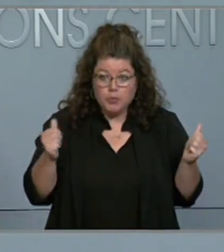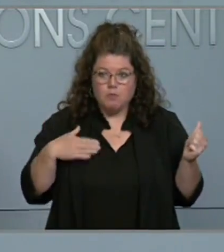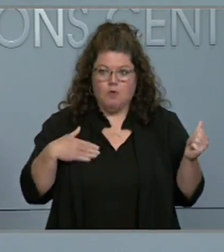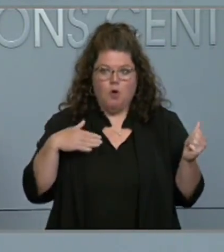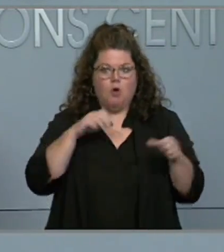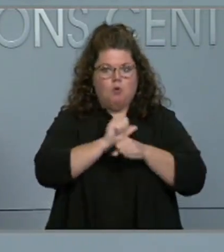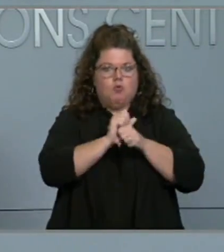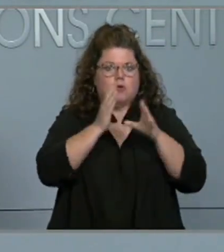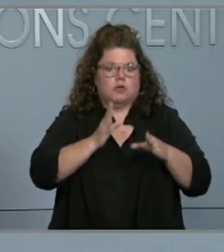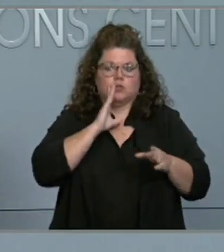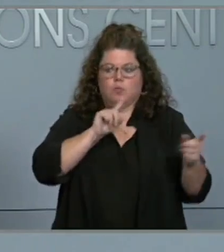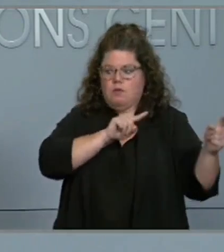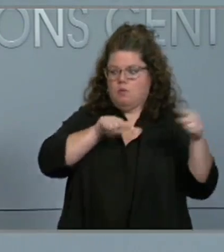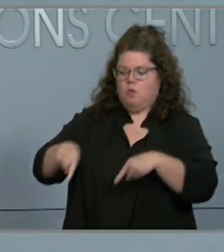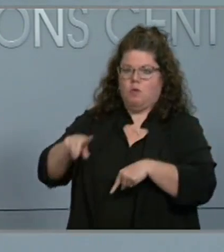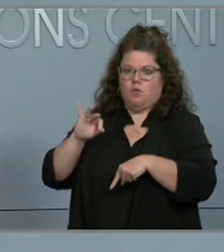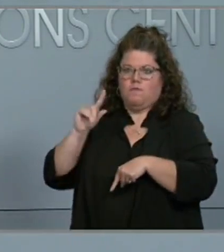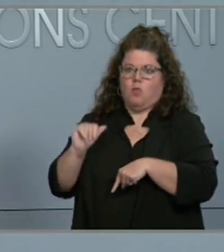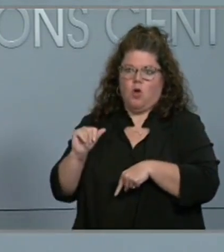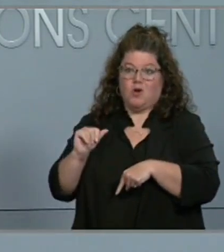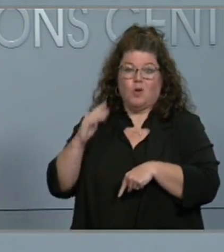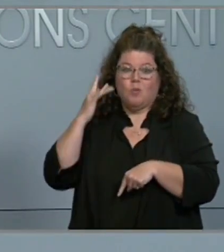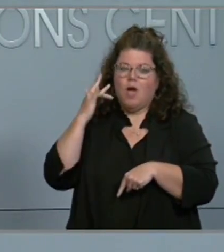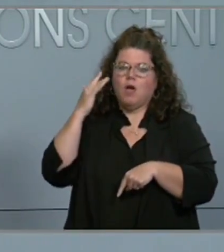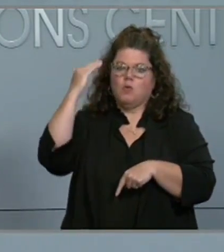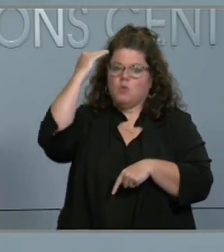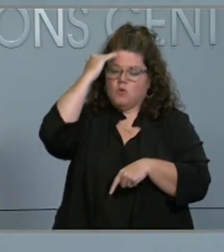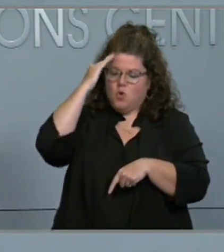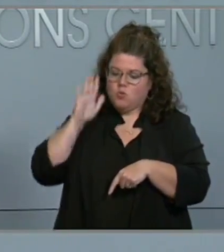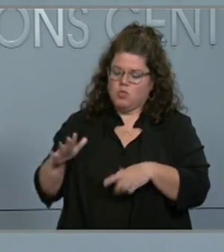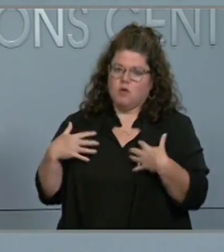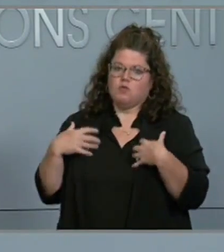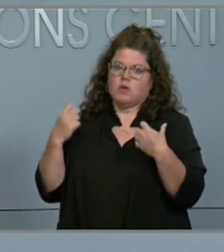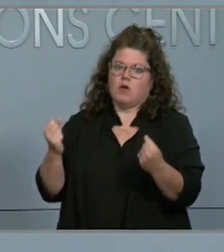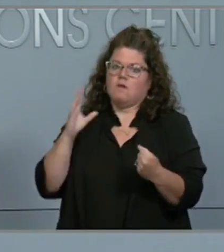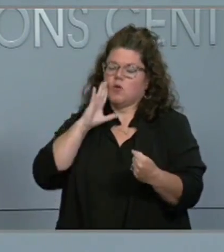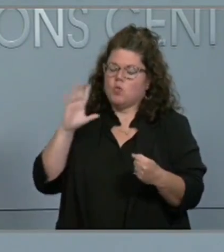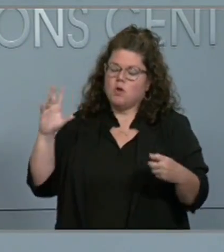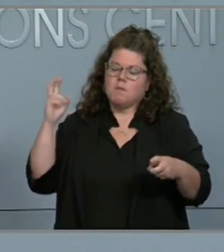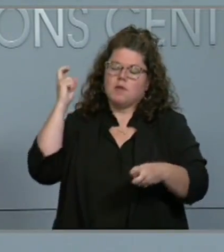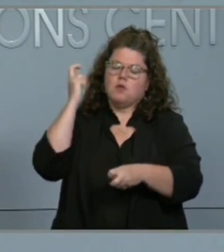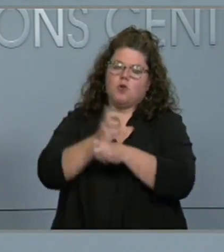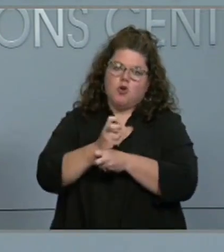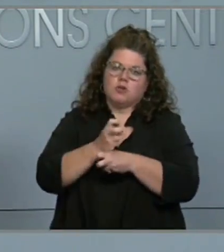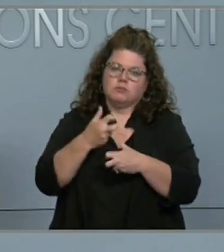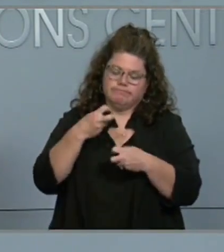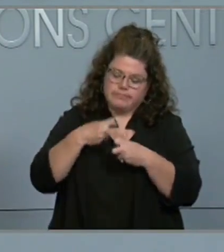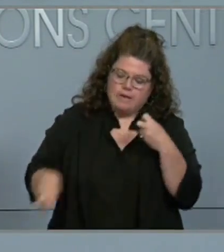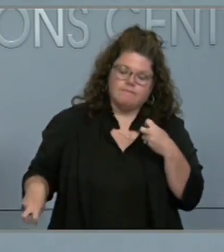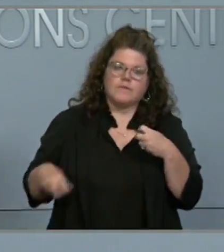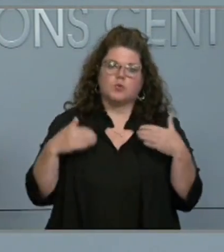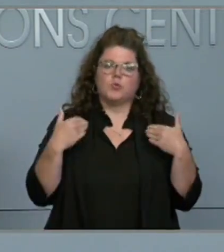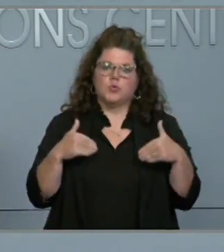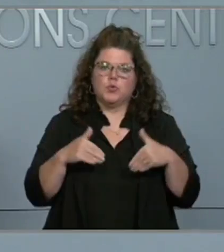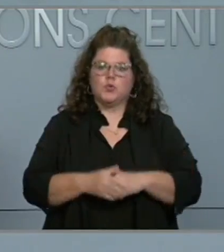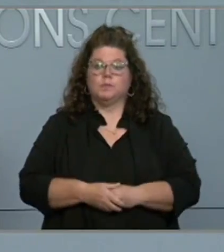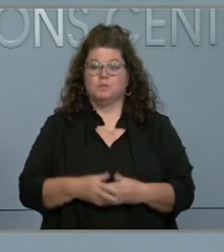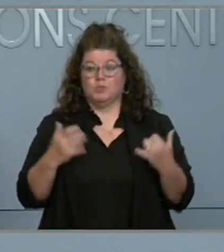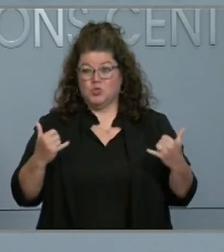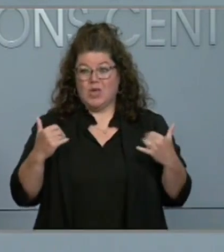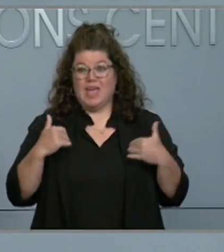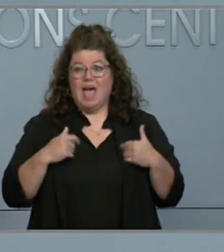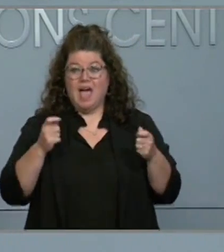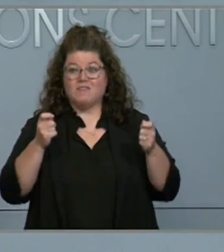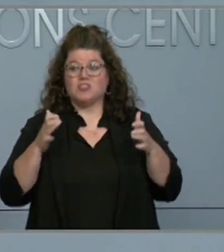as they begin what we know will be a long and hard recovery. Today, I'm joined by Emergency Management